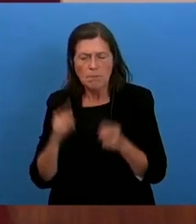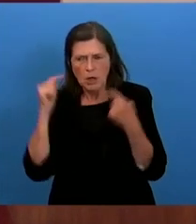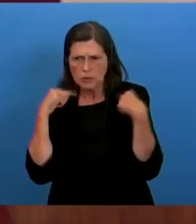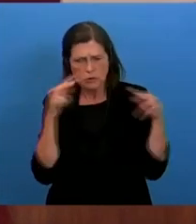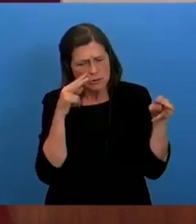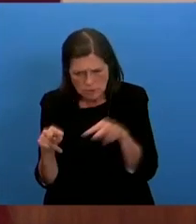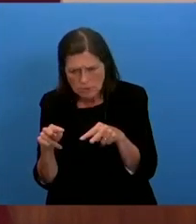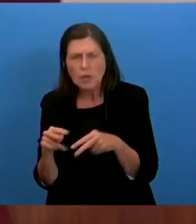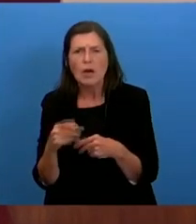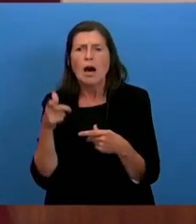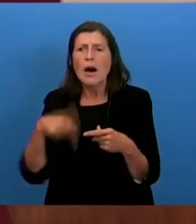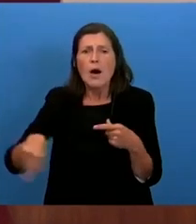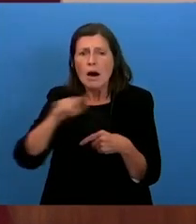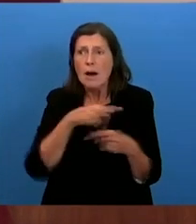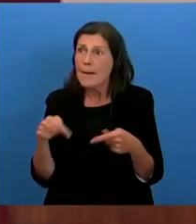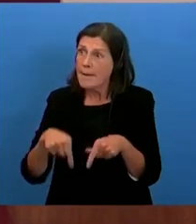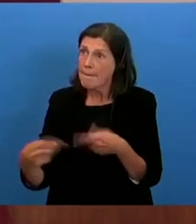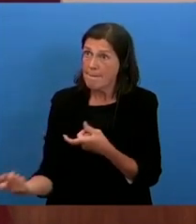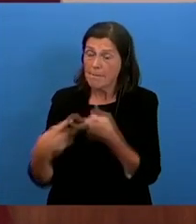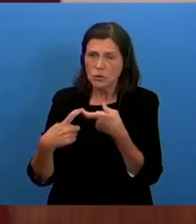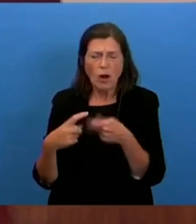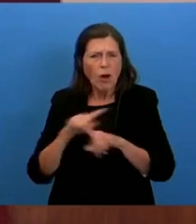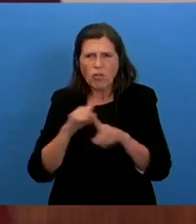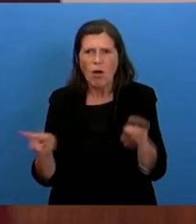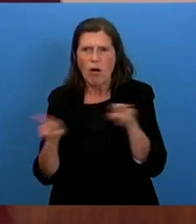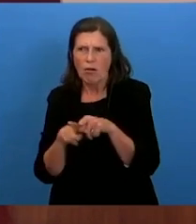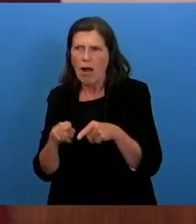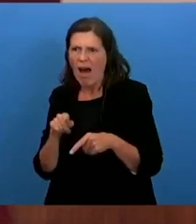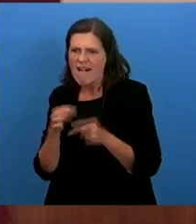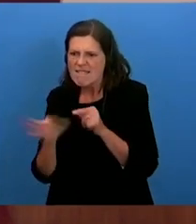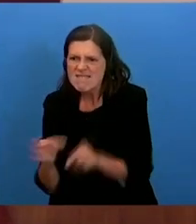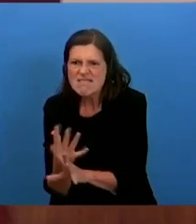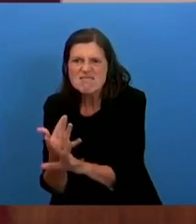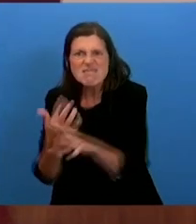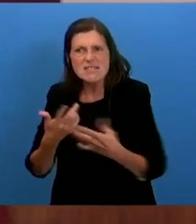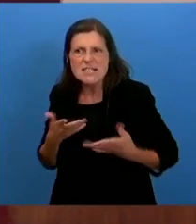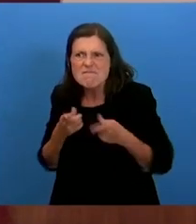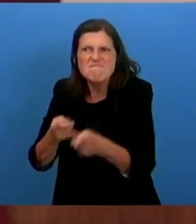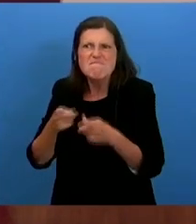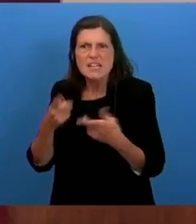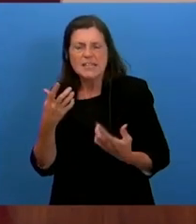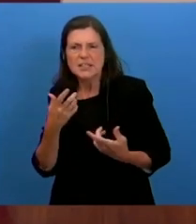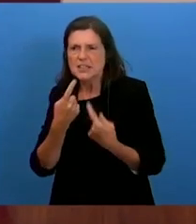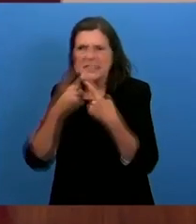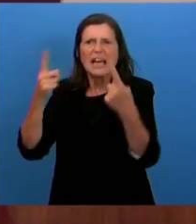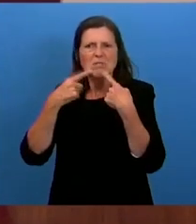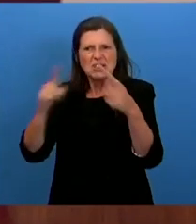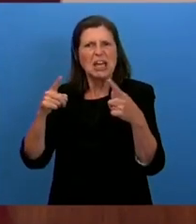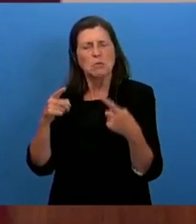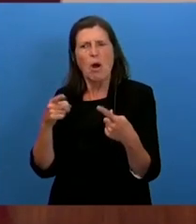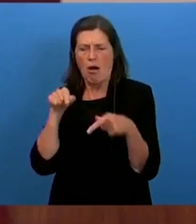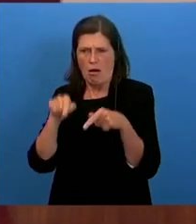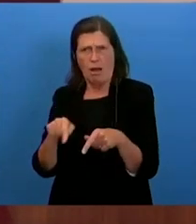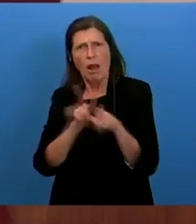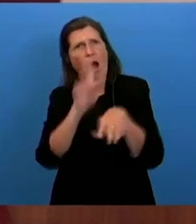and urge the participants of the meetings to refrain from provocative statements that contradict the UN Charter and norms and principles of international law. In